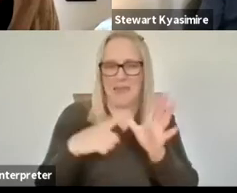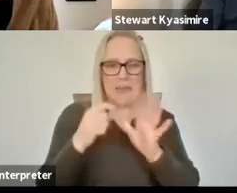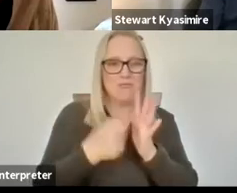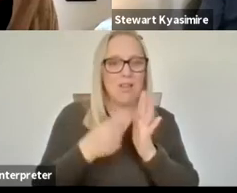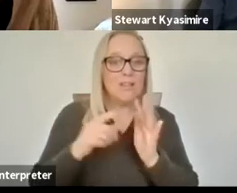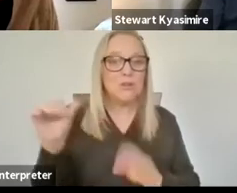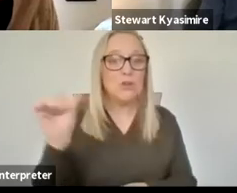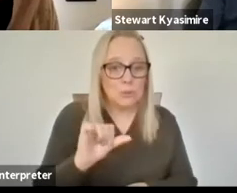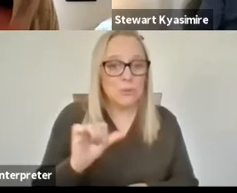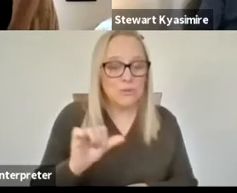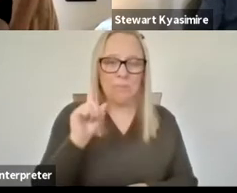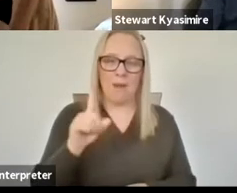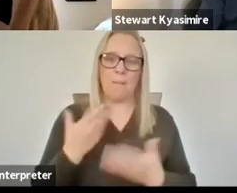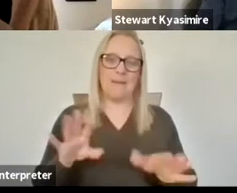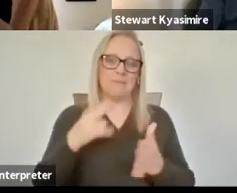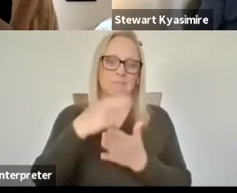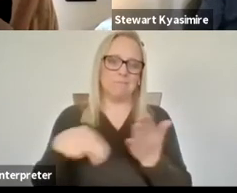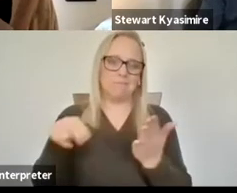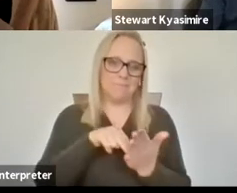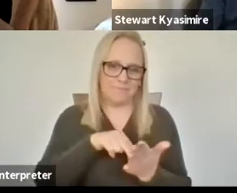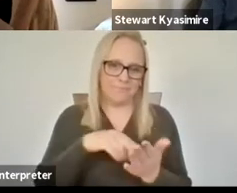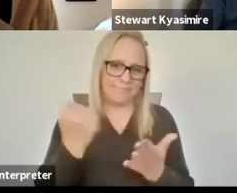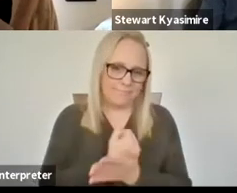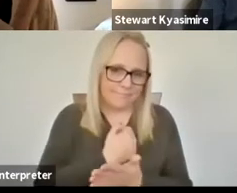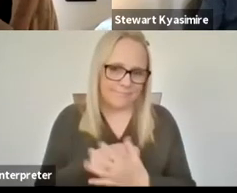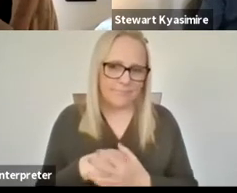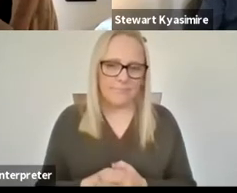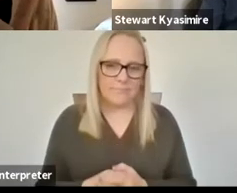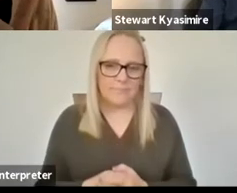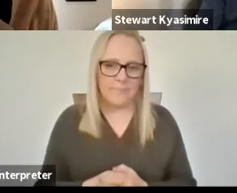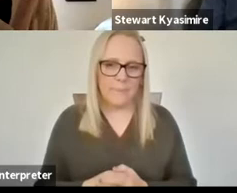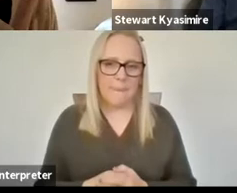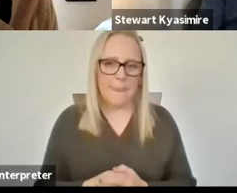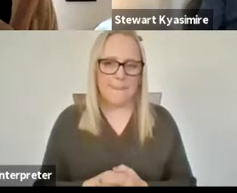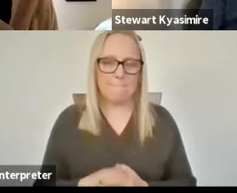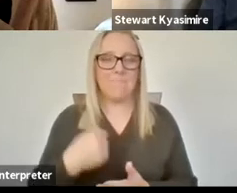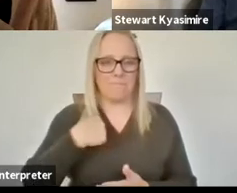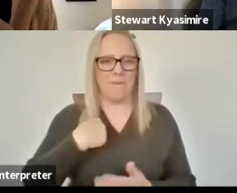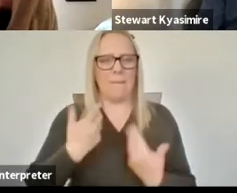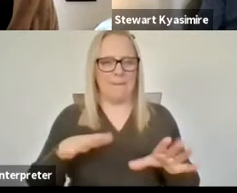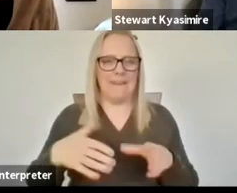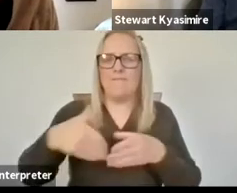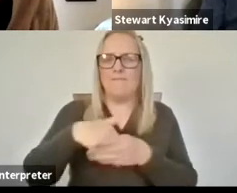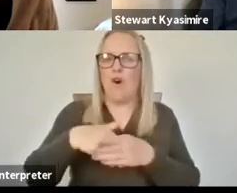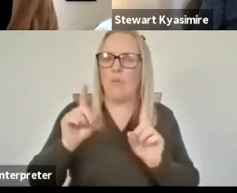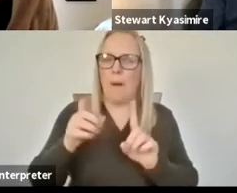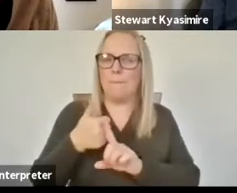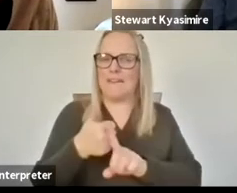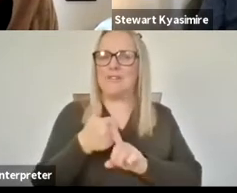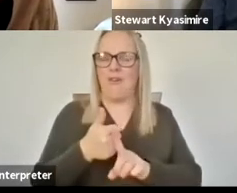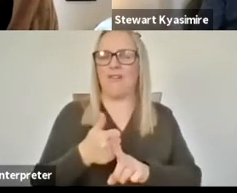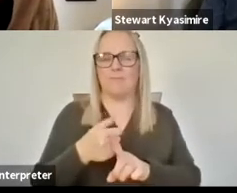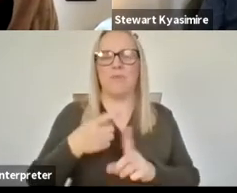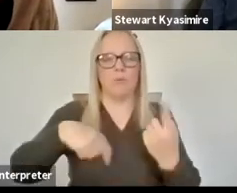and then we had we decided because i was involved as a kind of mentor dramaturg we decided to